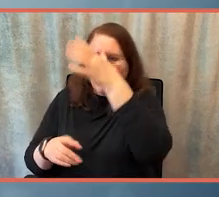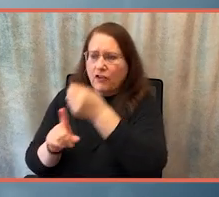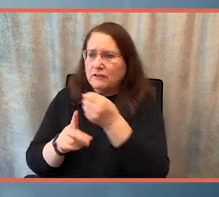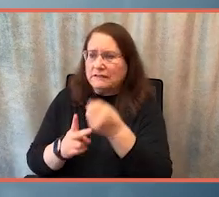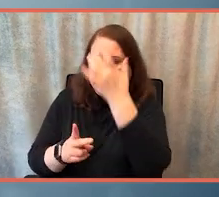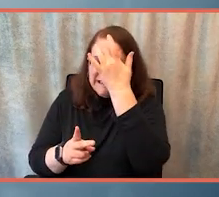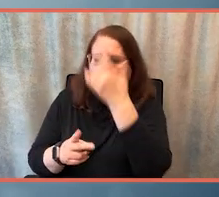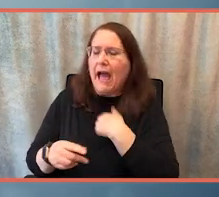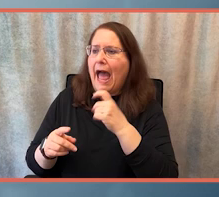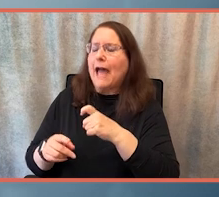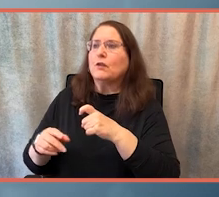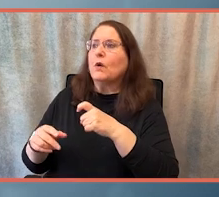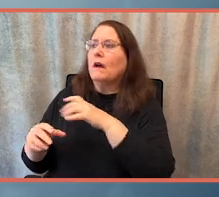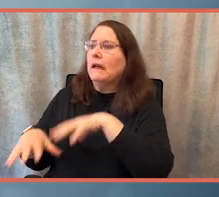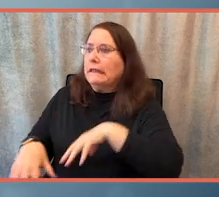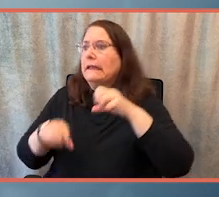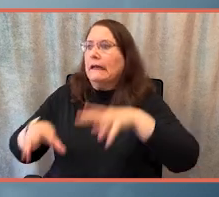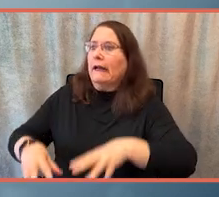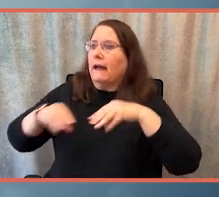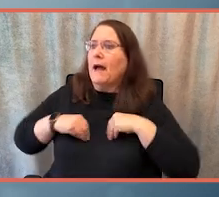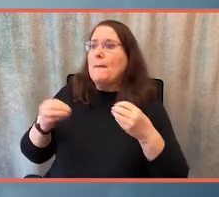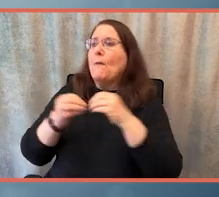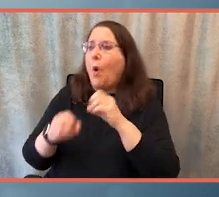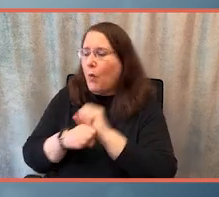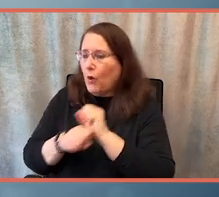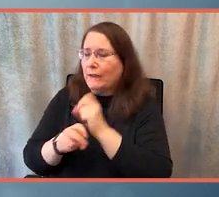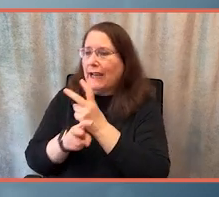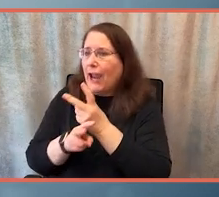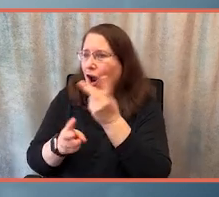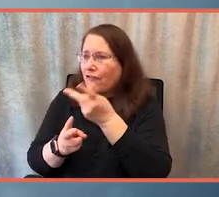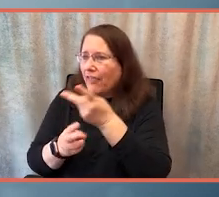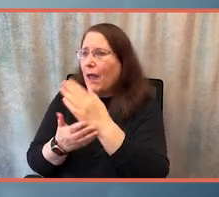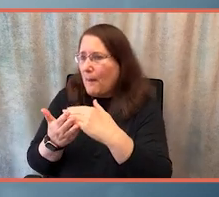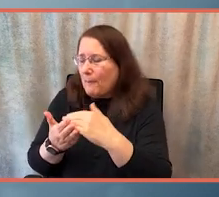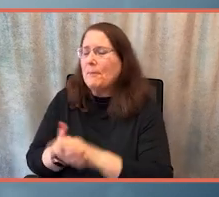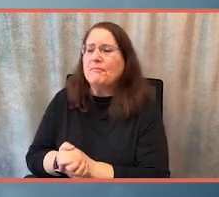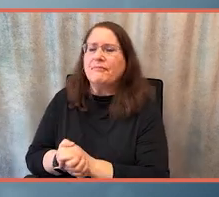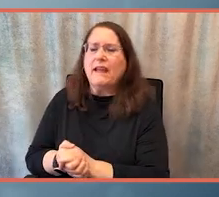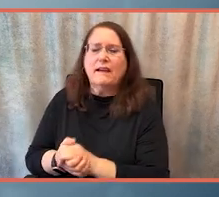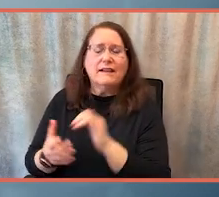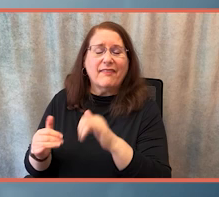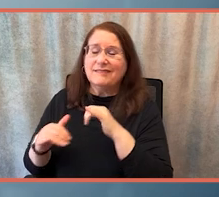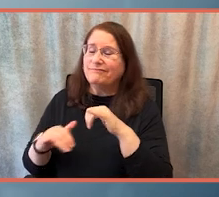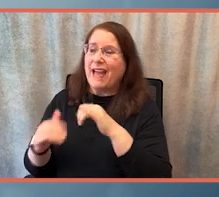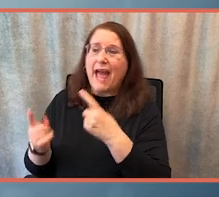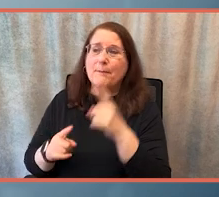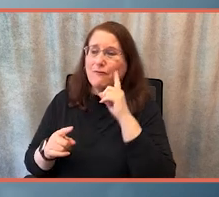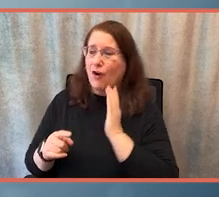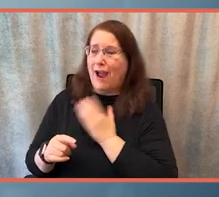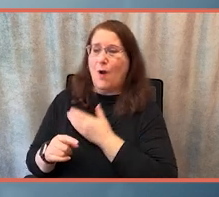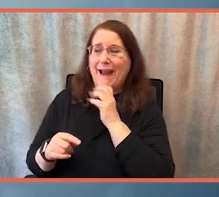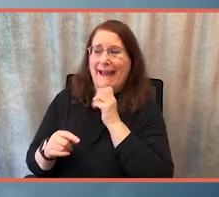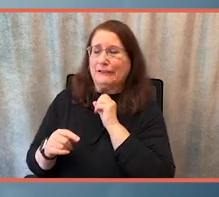for them. Yeah. And that's pretty common in my generation and the sandwich generation where we're torn between taking